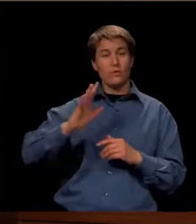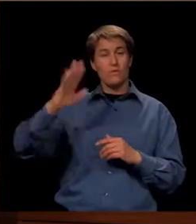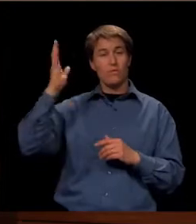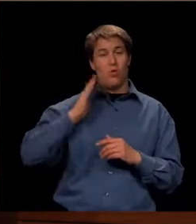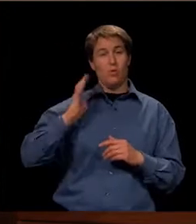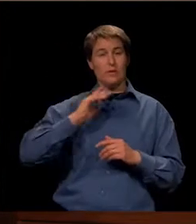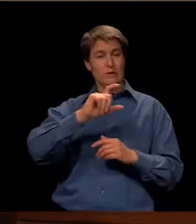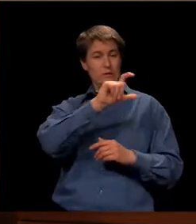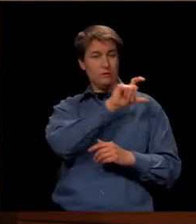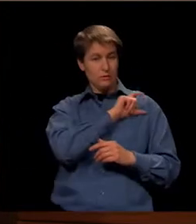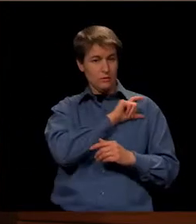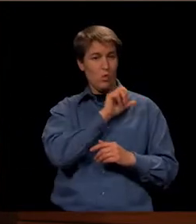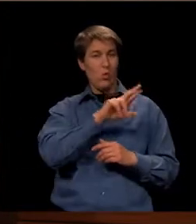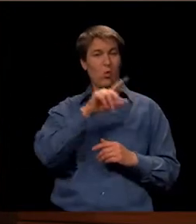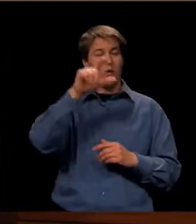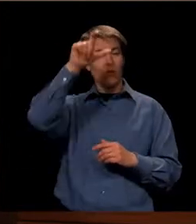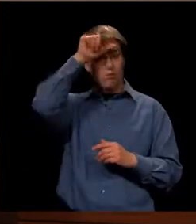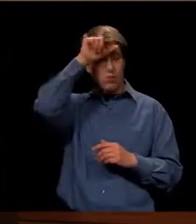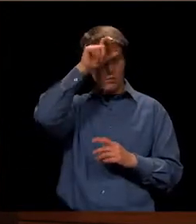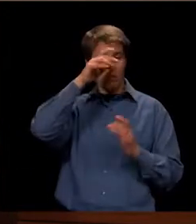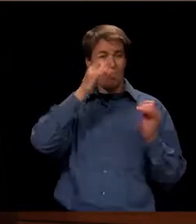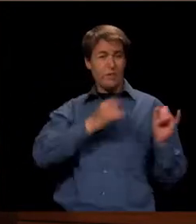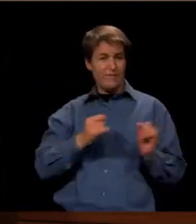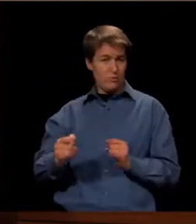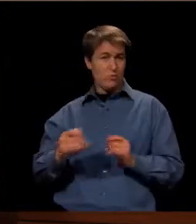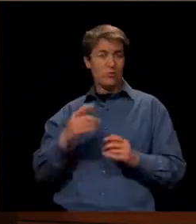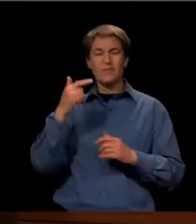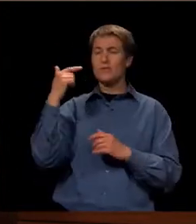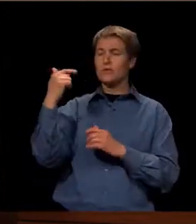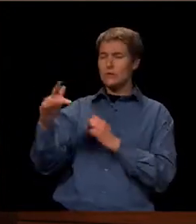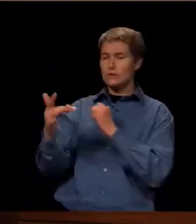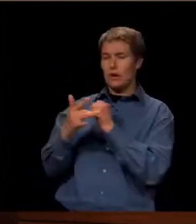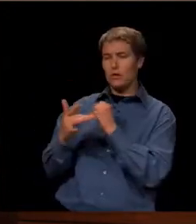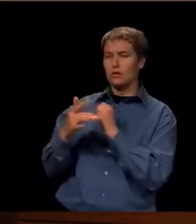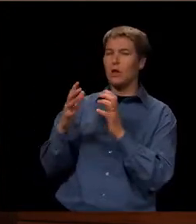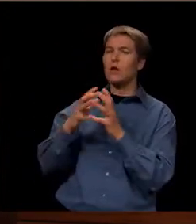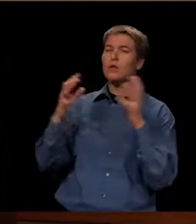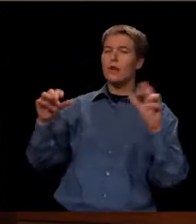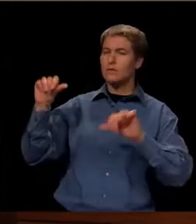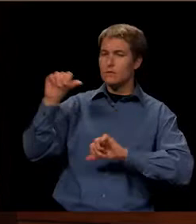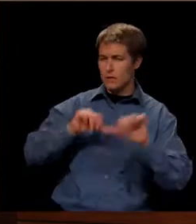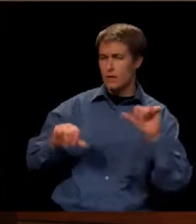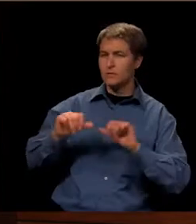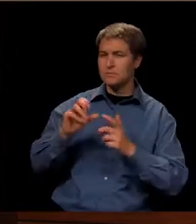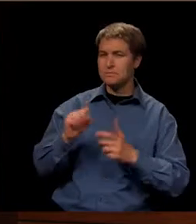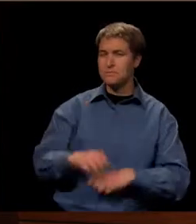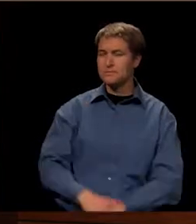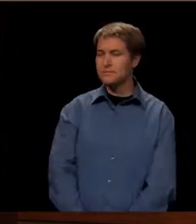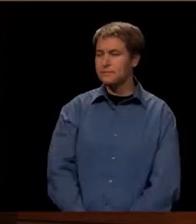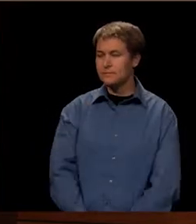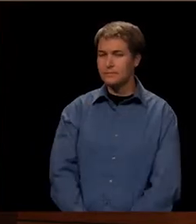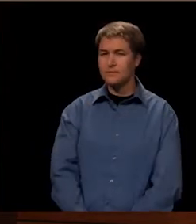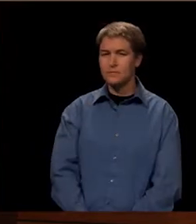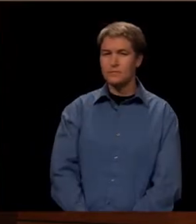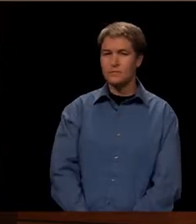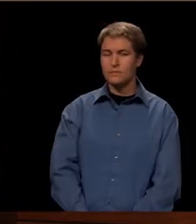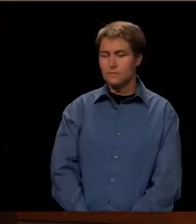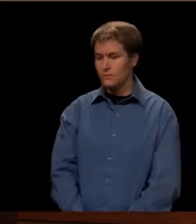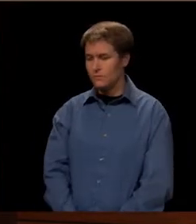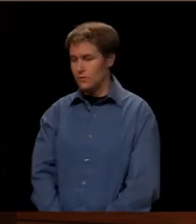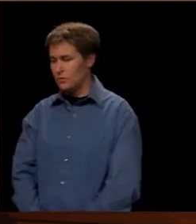law enforcement or fire safety individuals. The green technology is a lot of science, so that would be perfect.